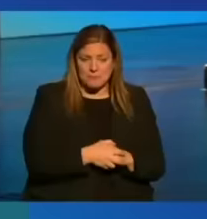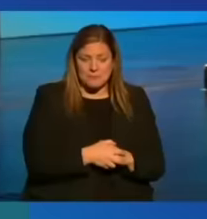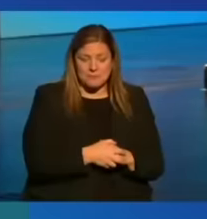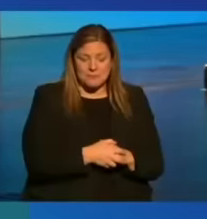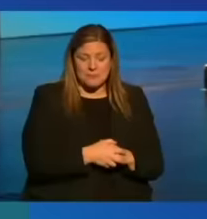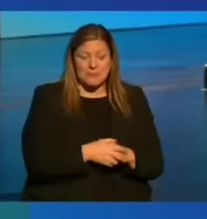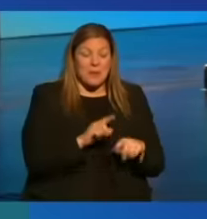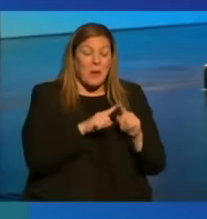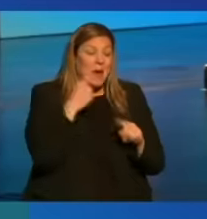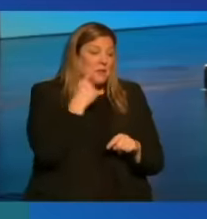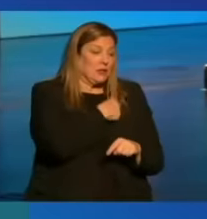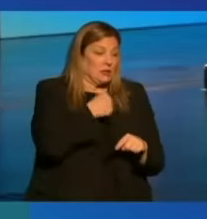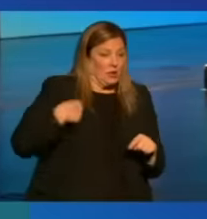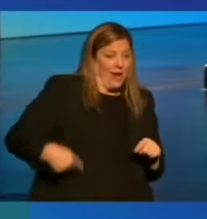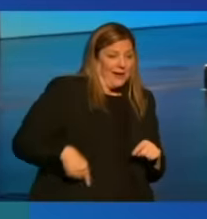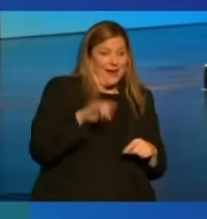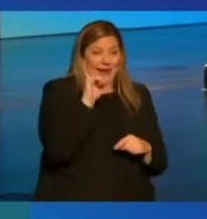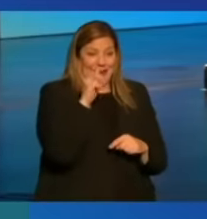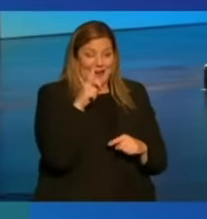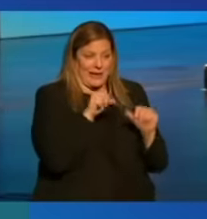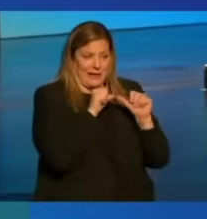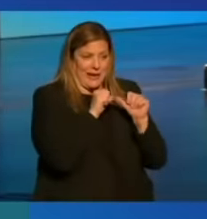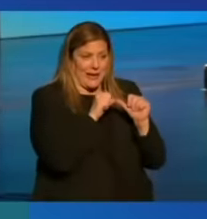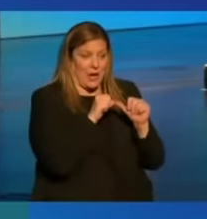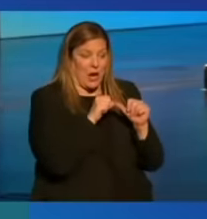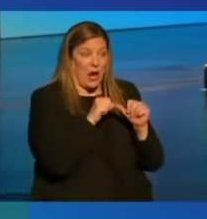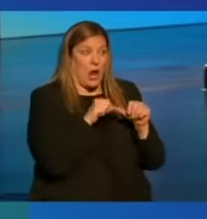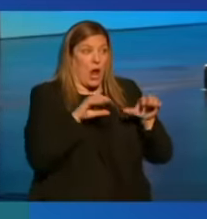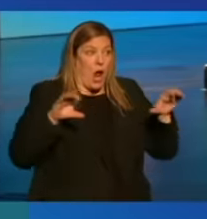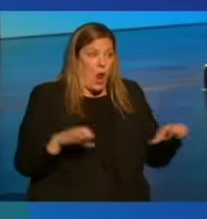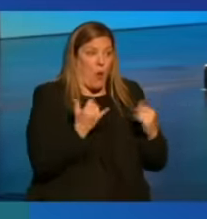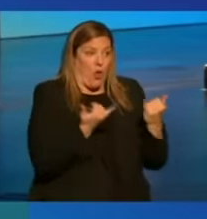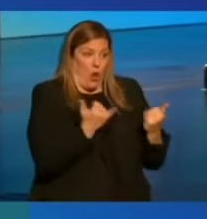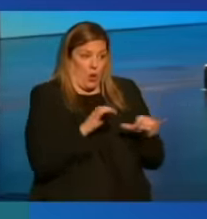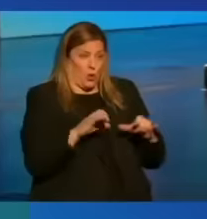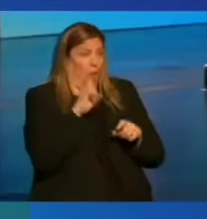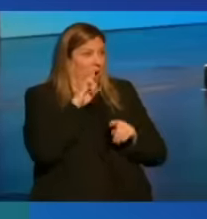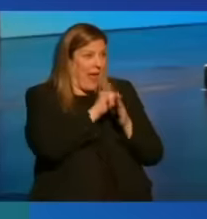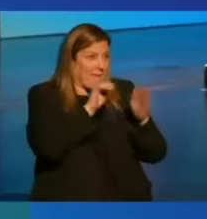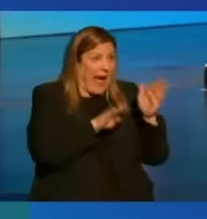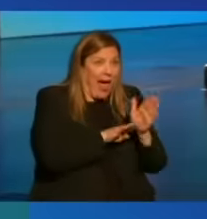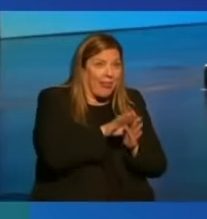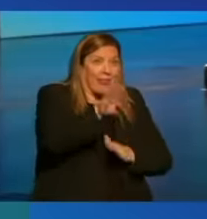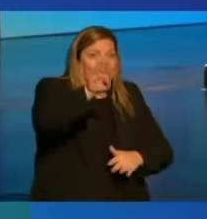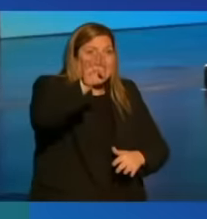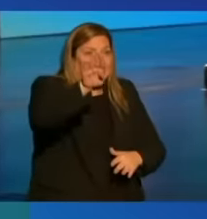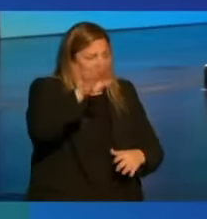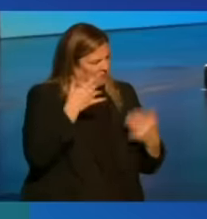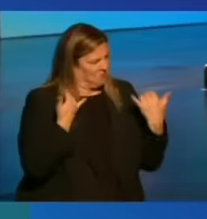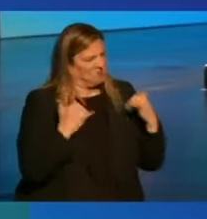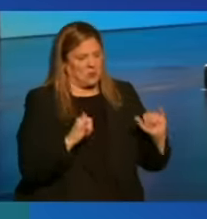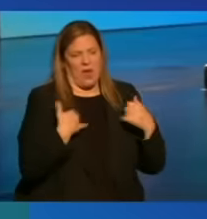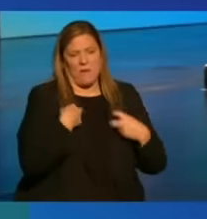But if China and India kept on going at their current trajectory, we still have a problem.